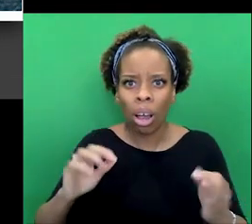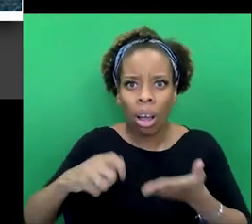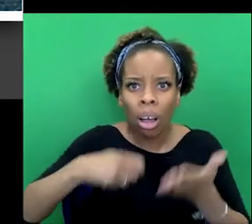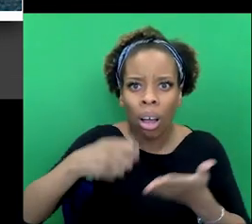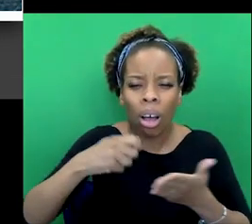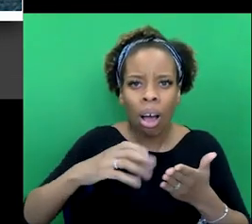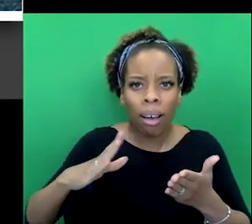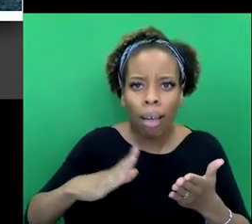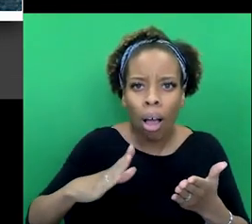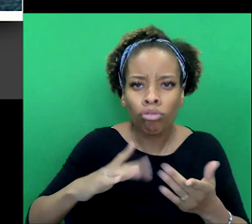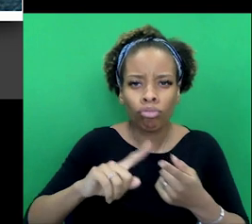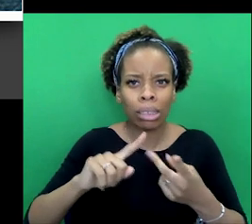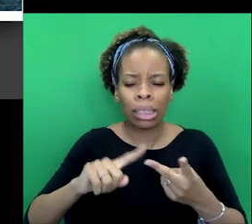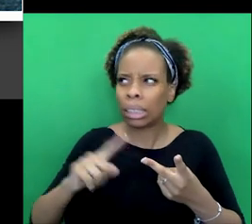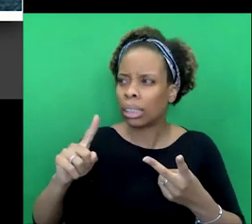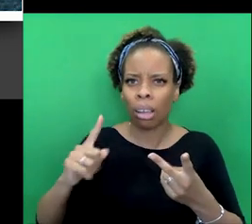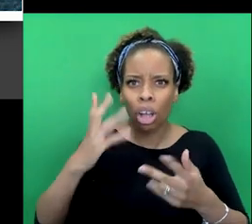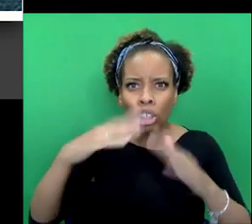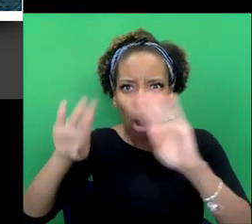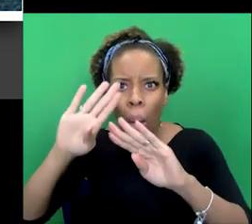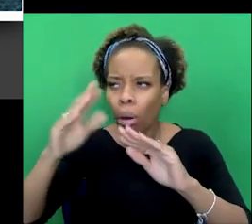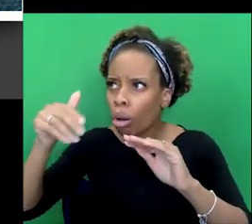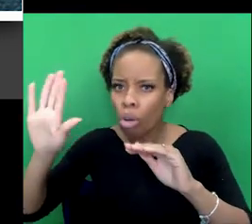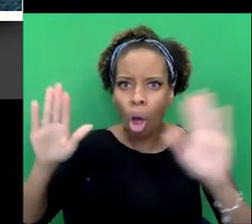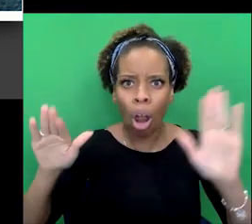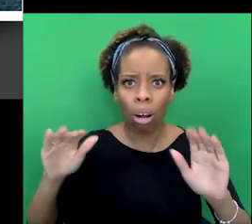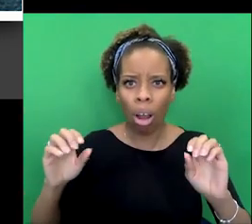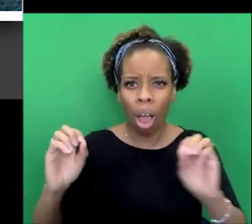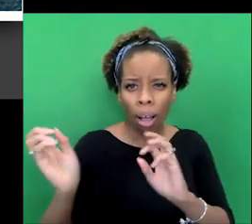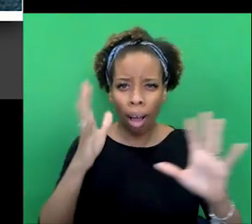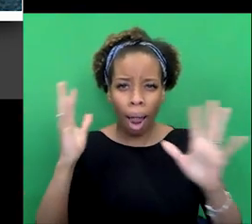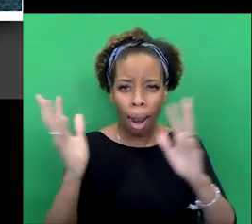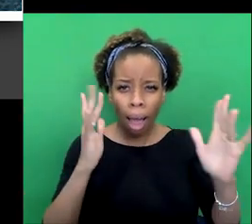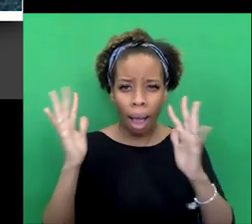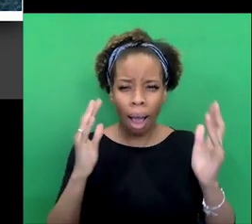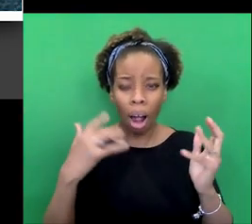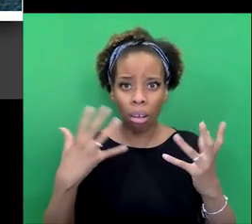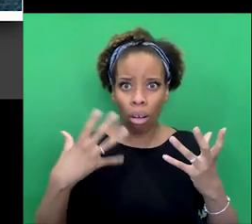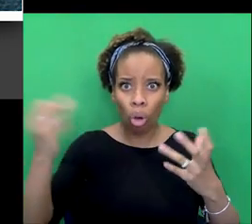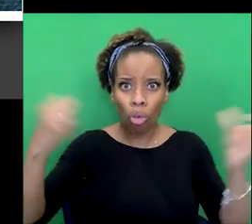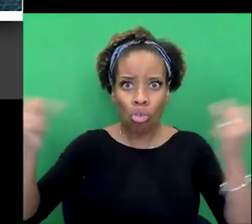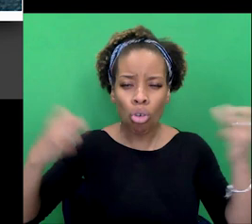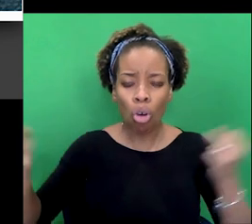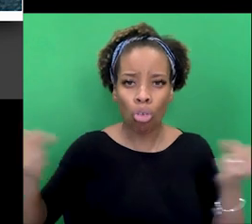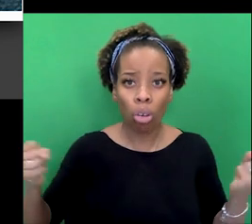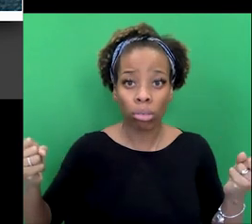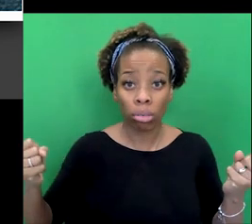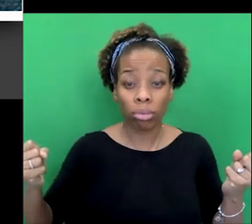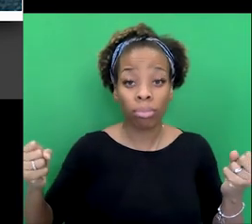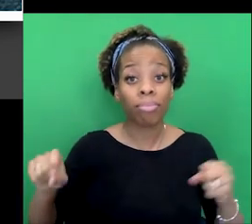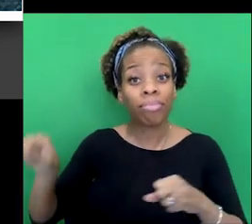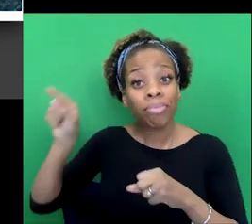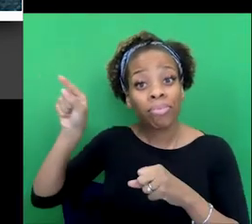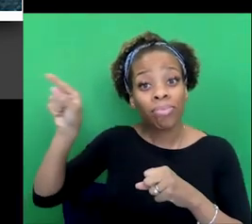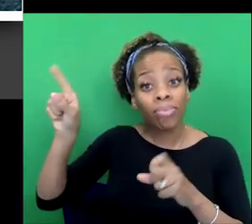more color. It's a colder place, in a sense. And at the same time, in India, things are happening.